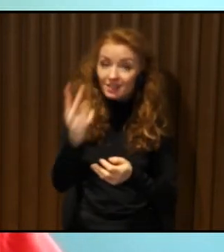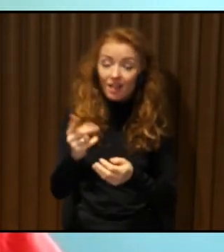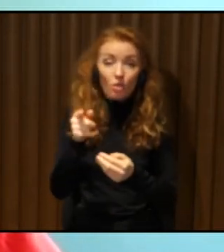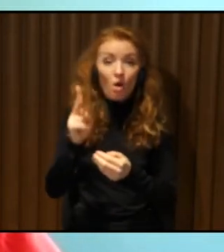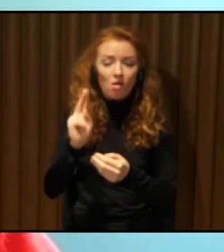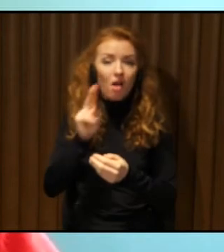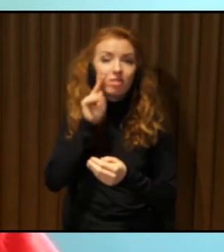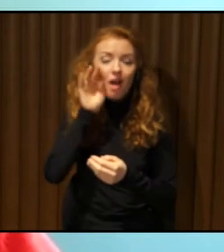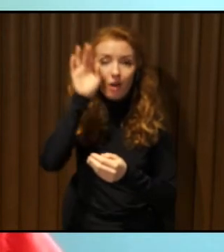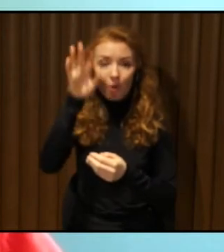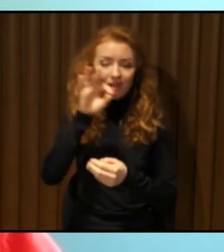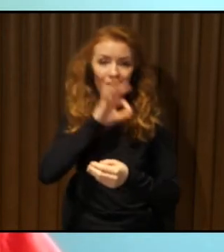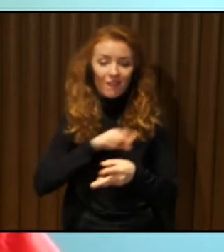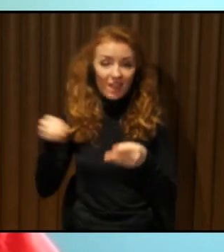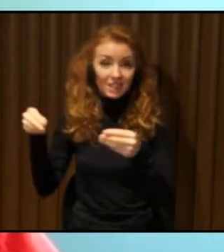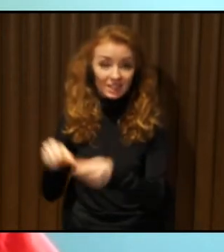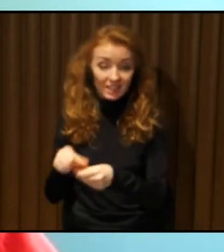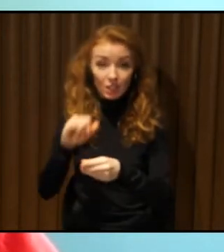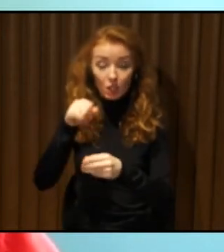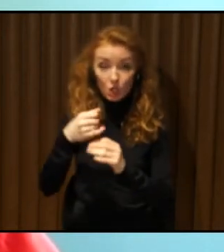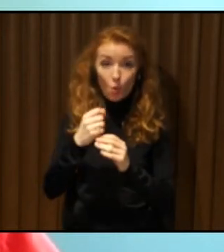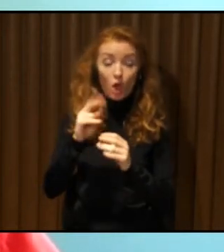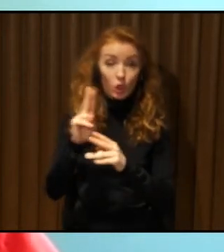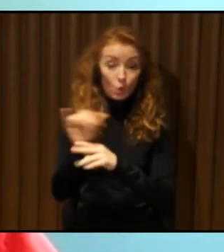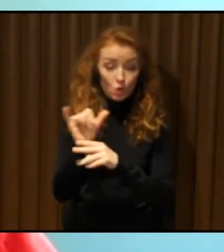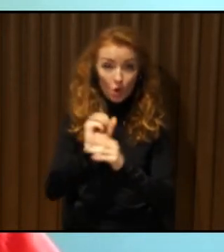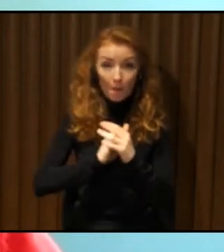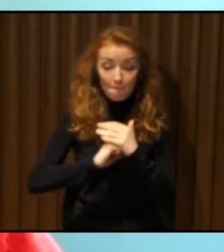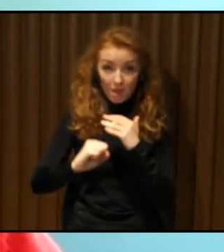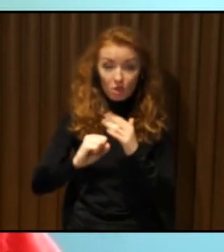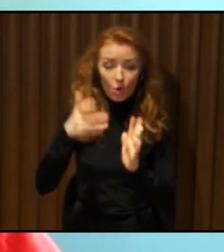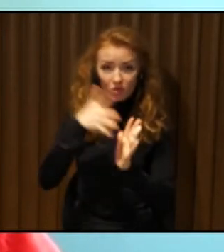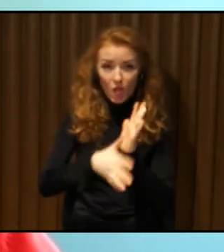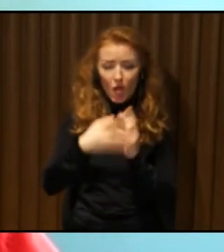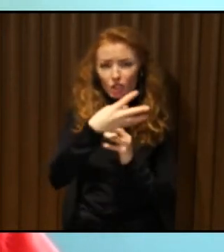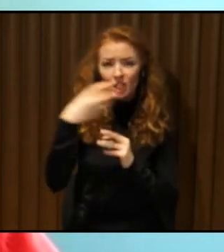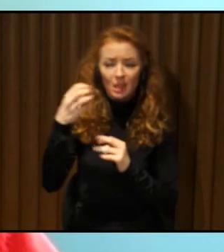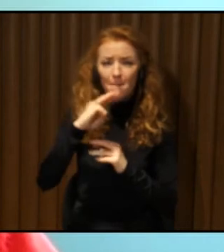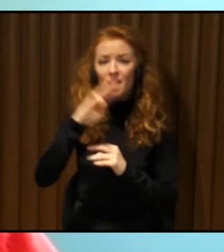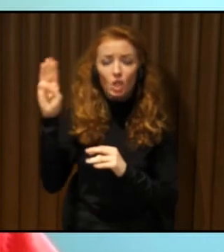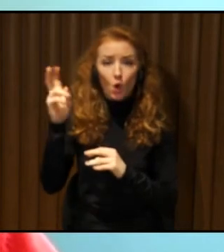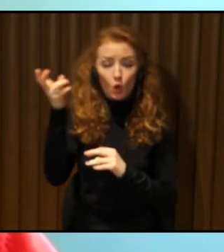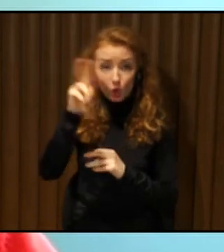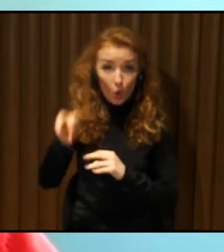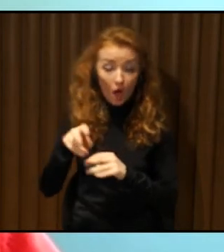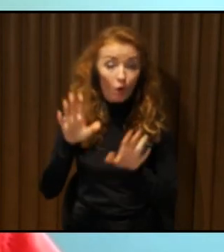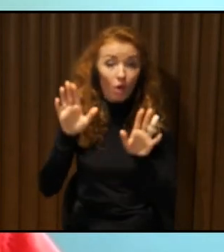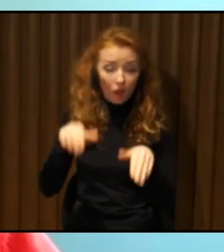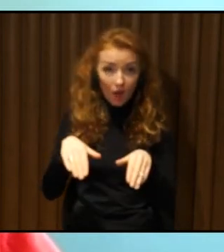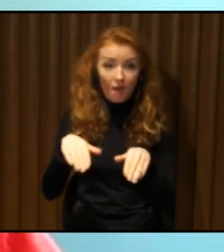New York, the metro of New York, spent $400 million for substitution transports.